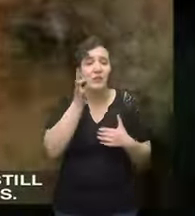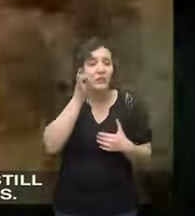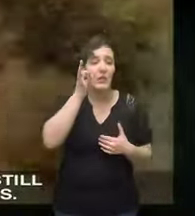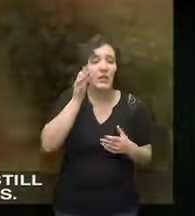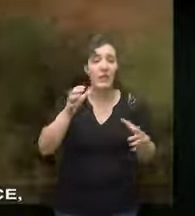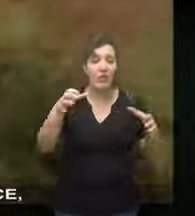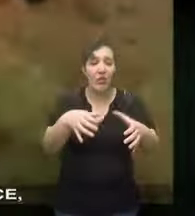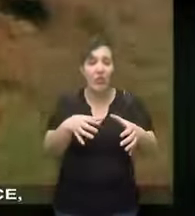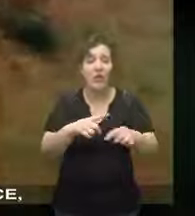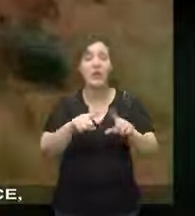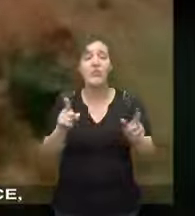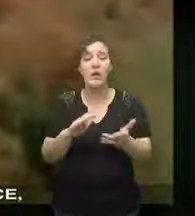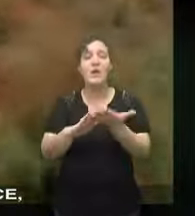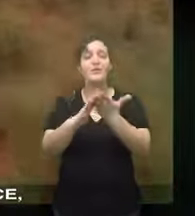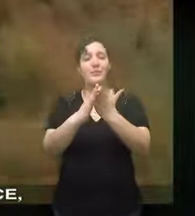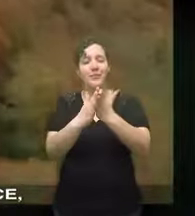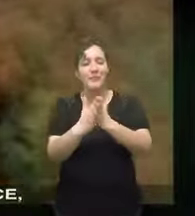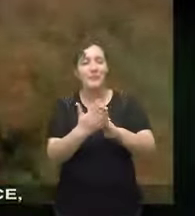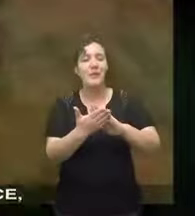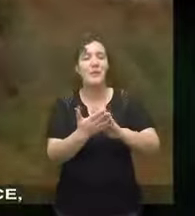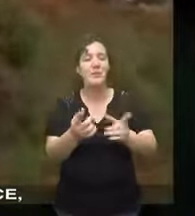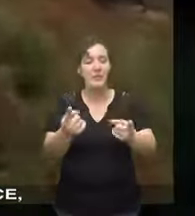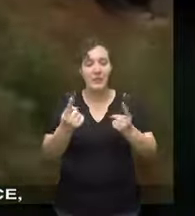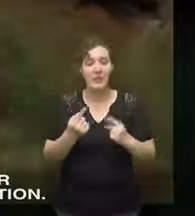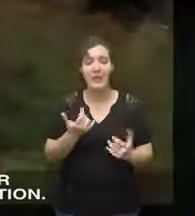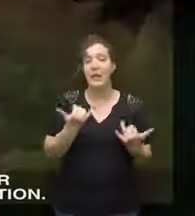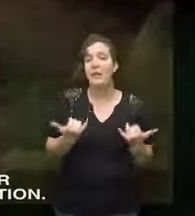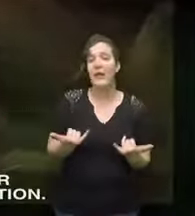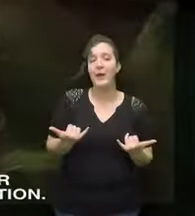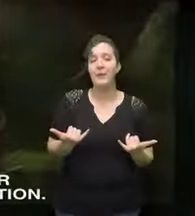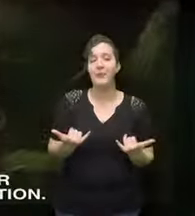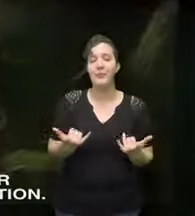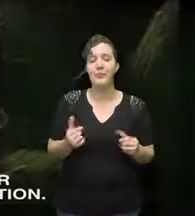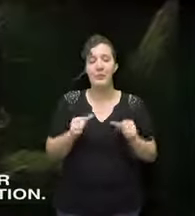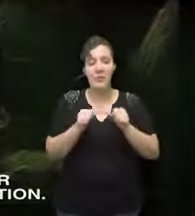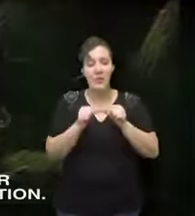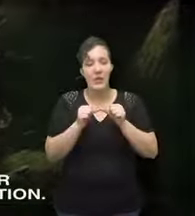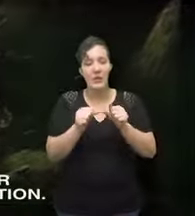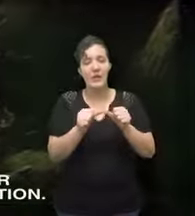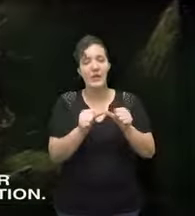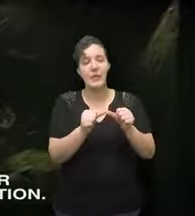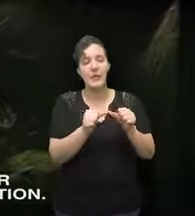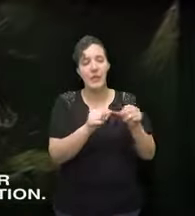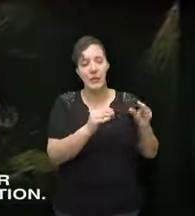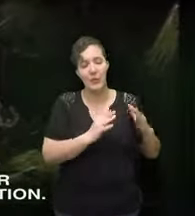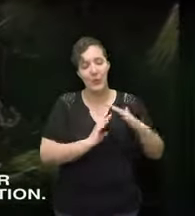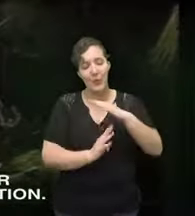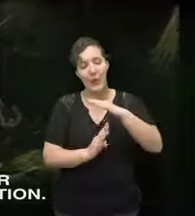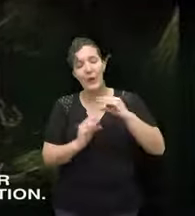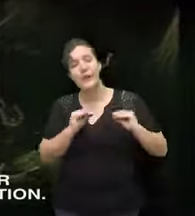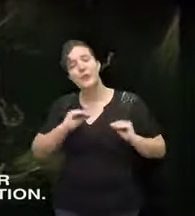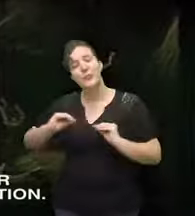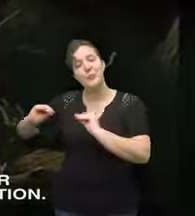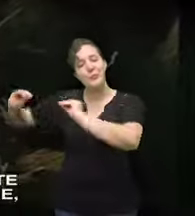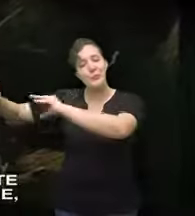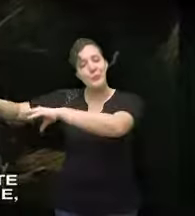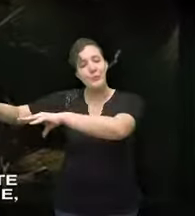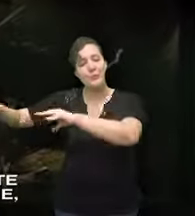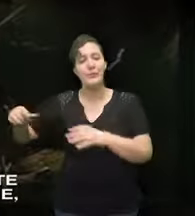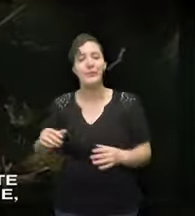Indian tribes with the coming of peace the way is now open for a steady stream of migration